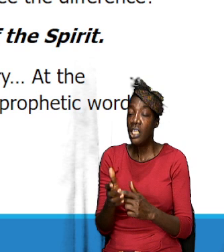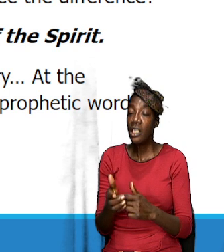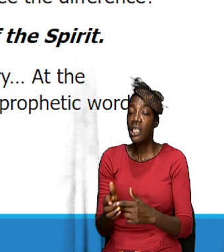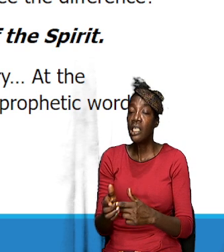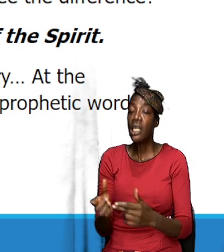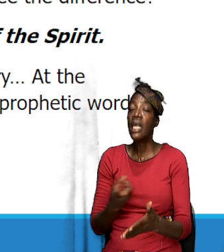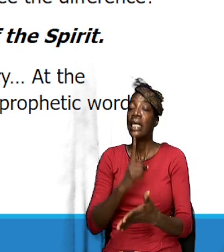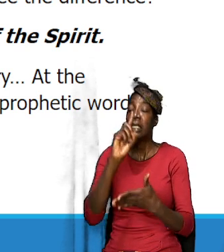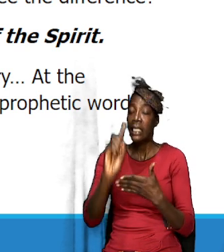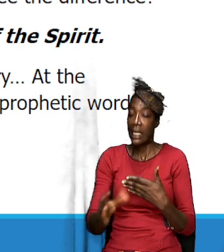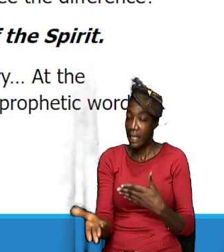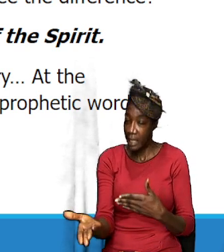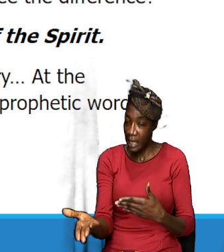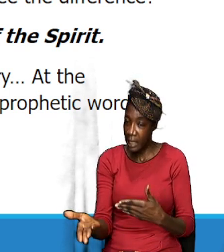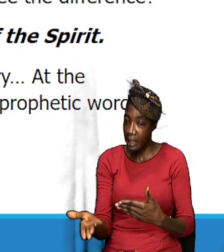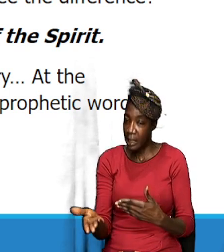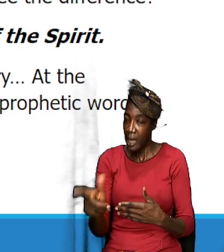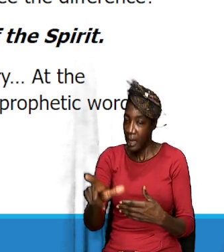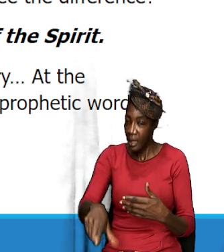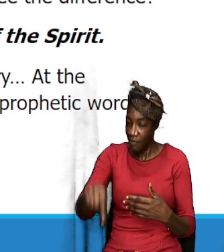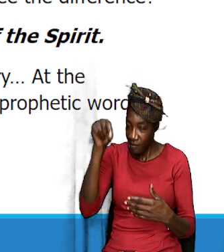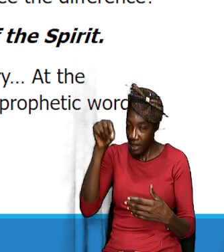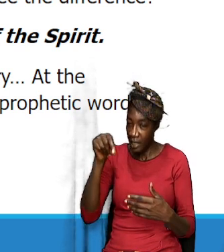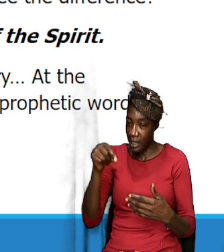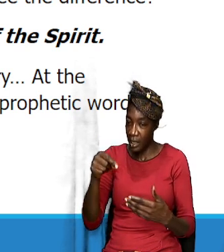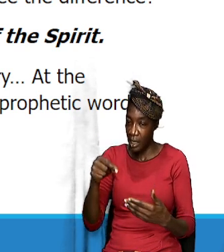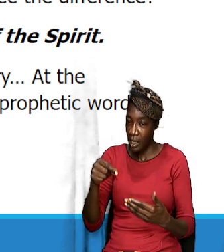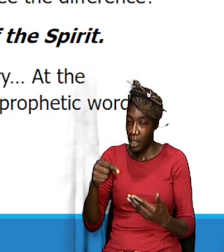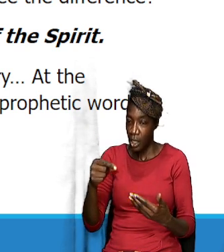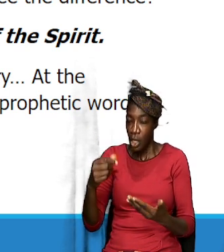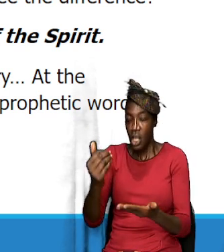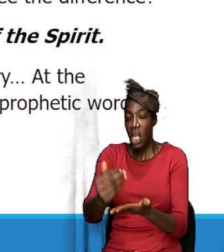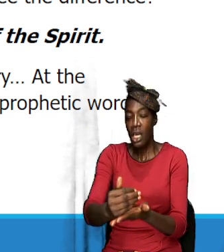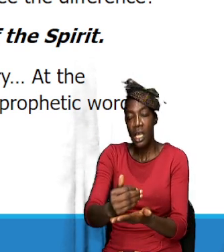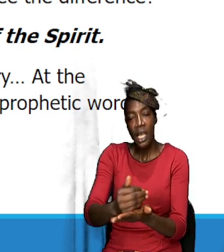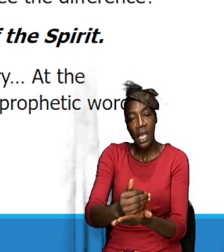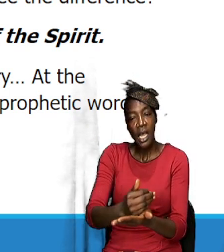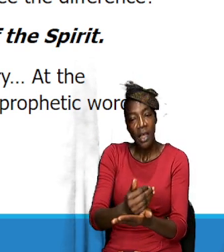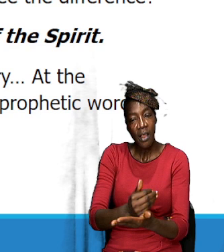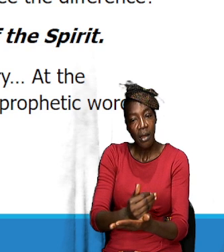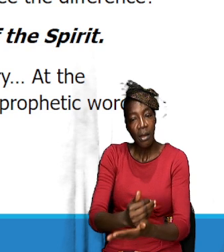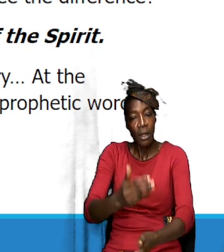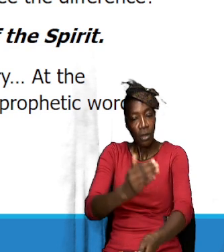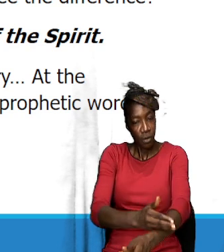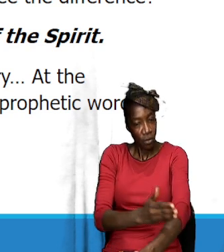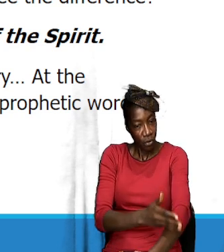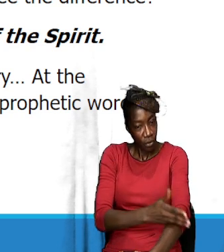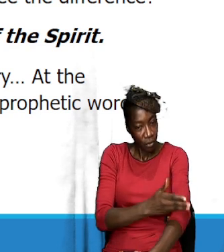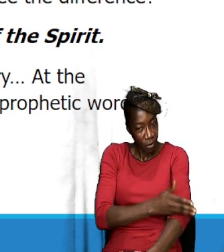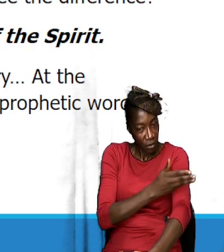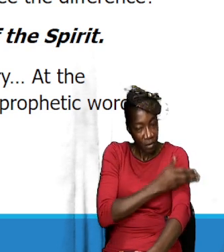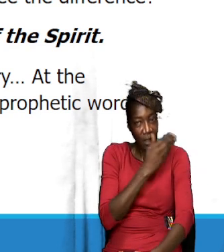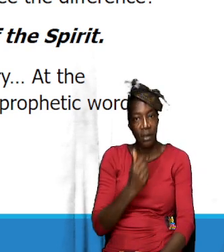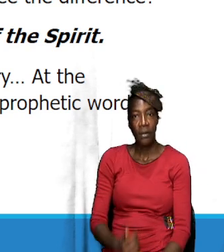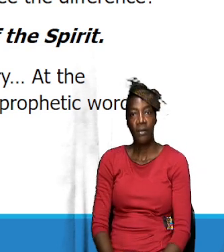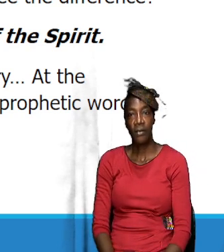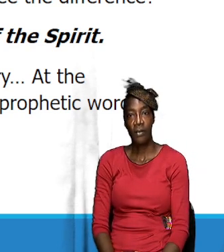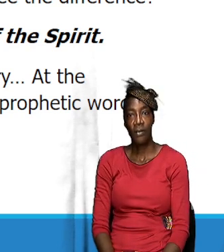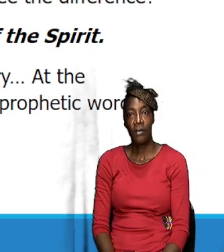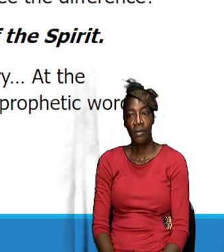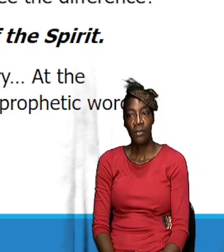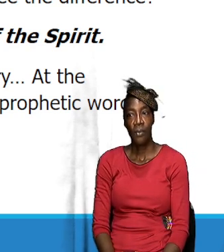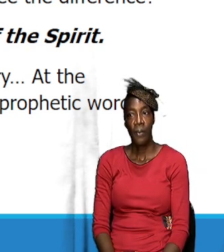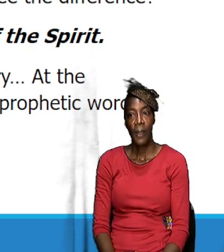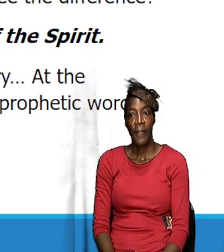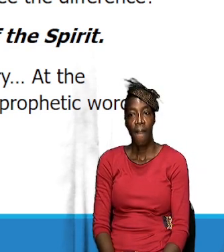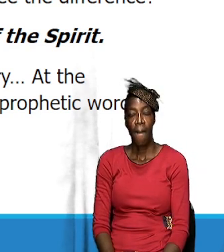you know, you will find that you will, you will get great success. Amen. So, after,